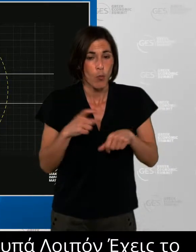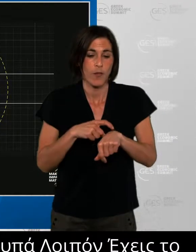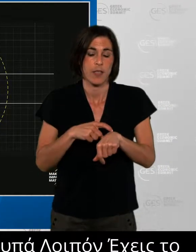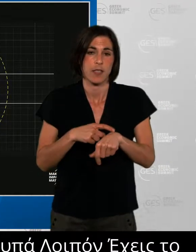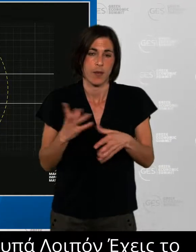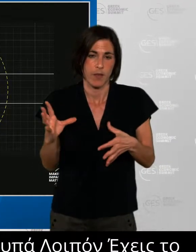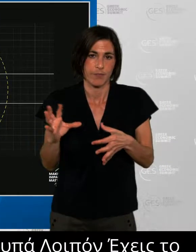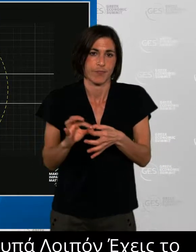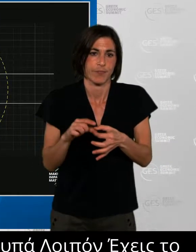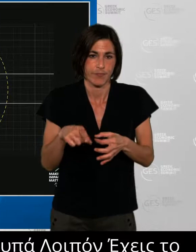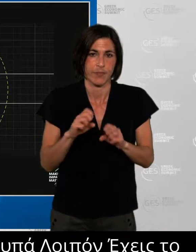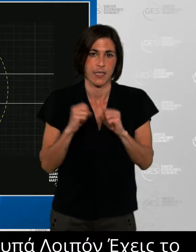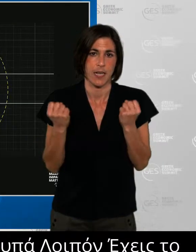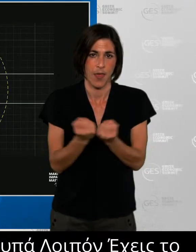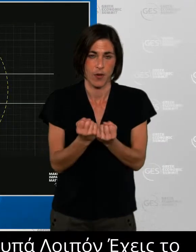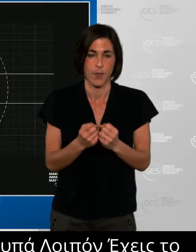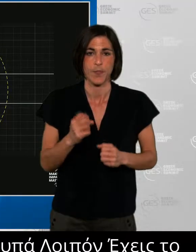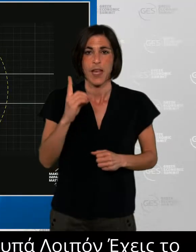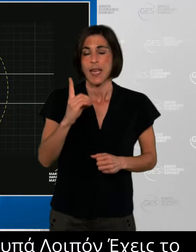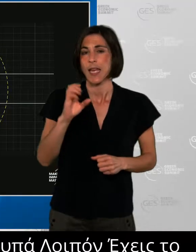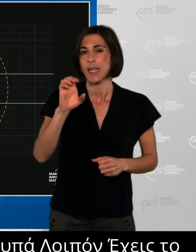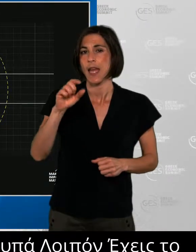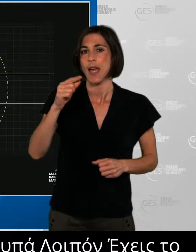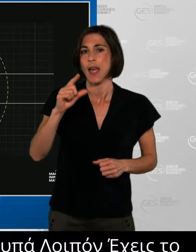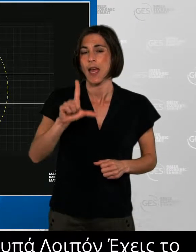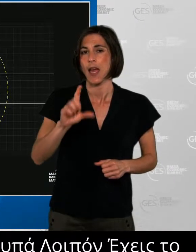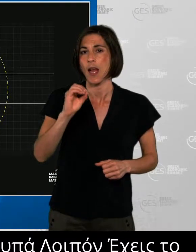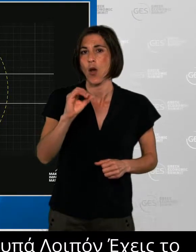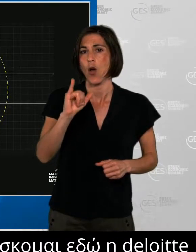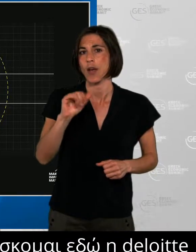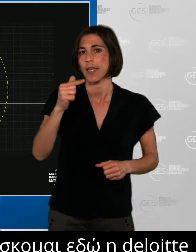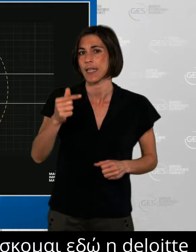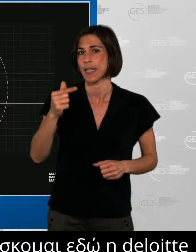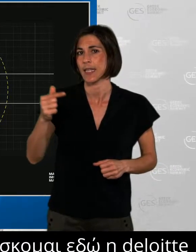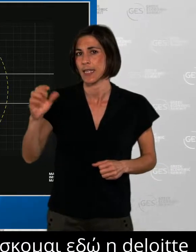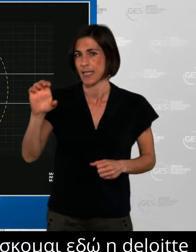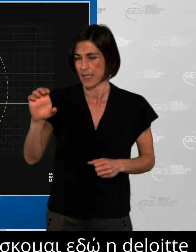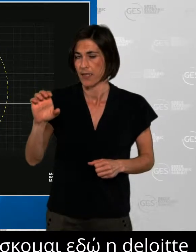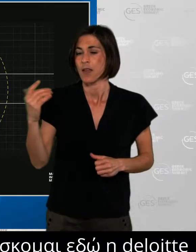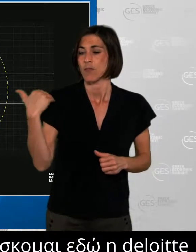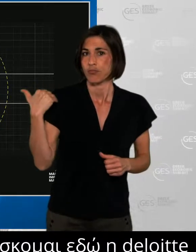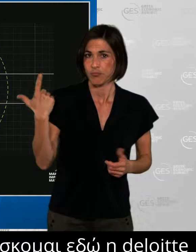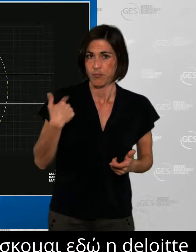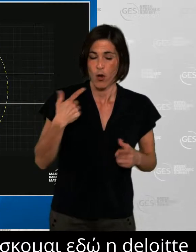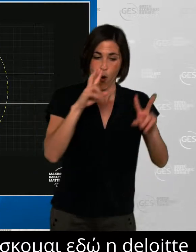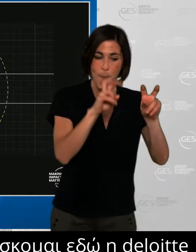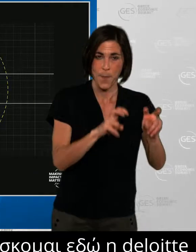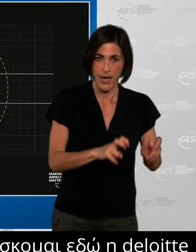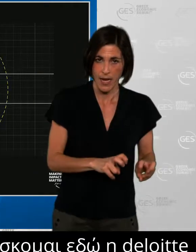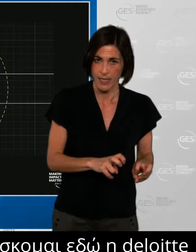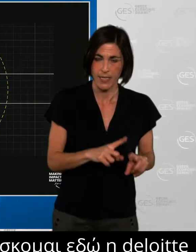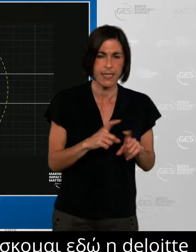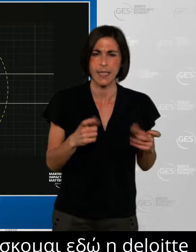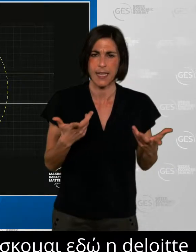asked me to take on the role of Global Future of Work Leader back in 2017. And in those days we were just early days talking